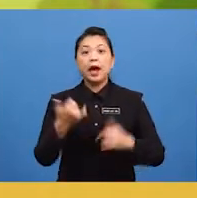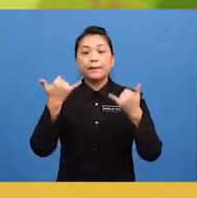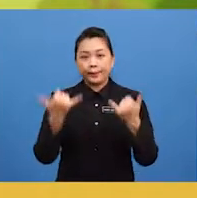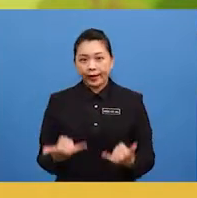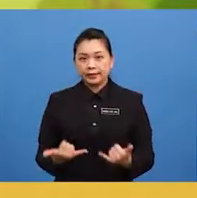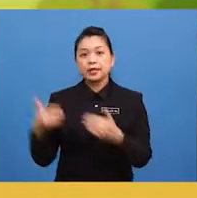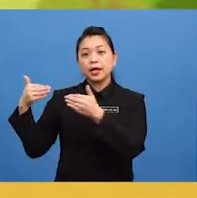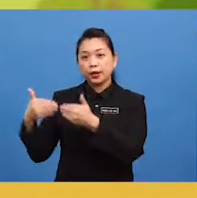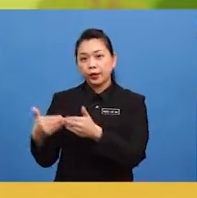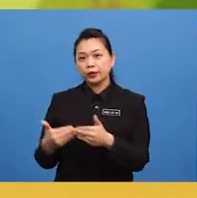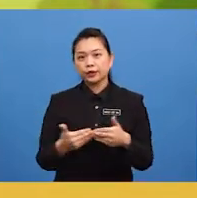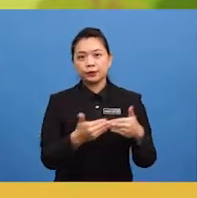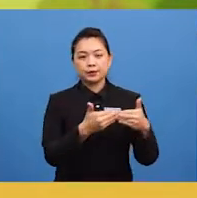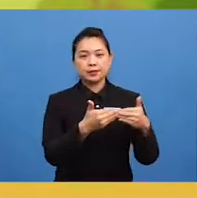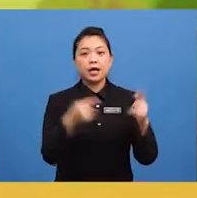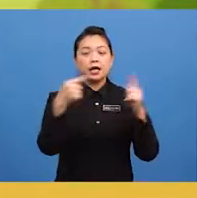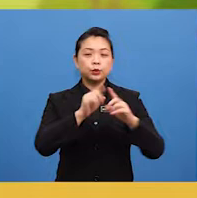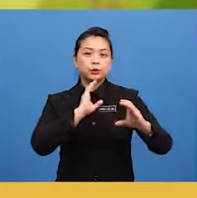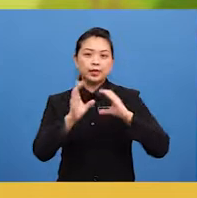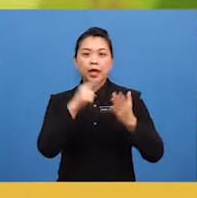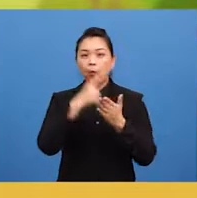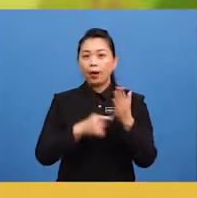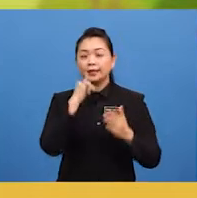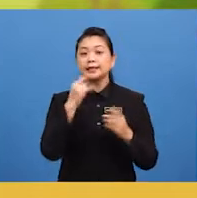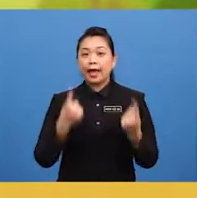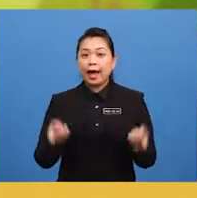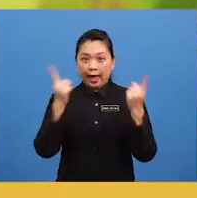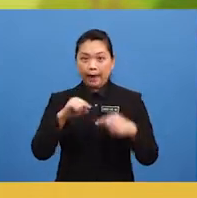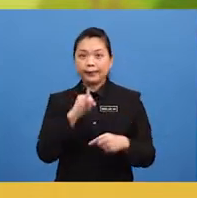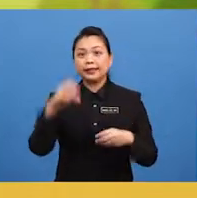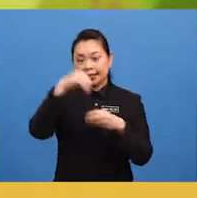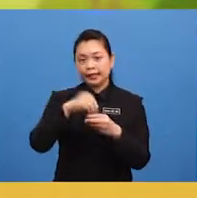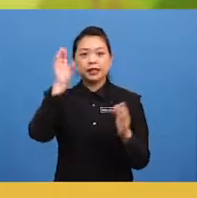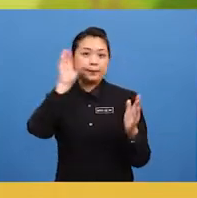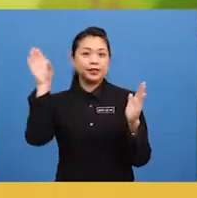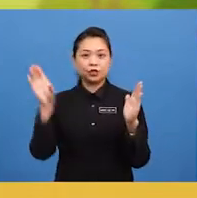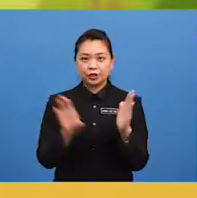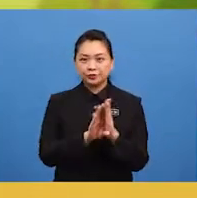continuous to say what is happening in the picture